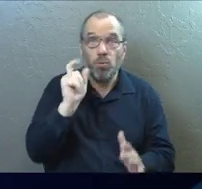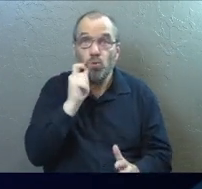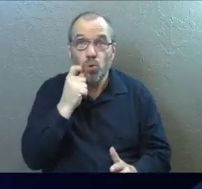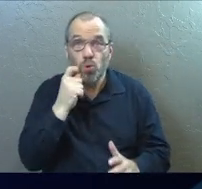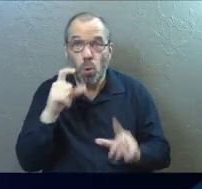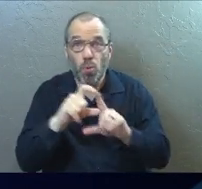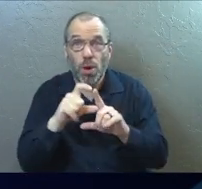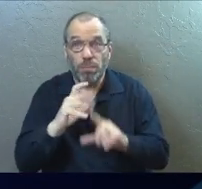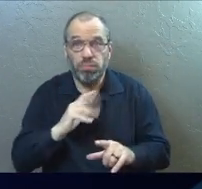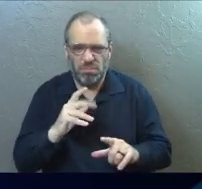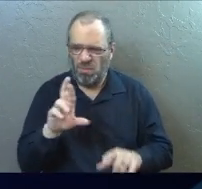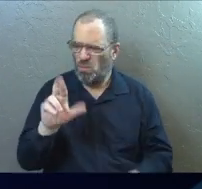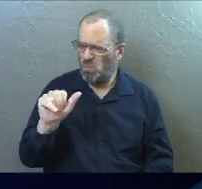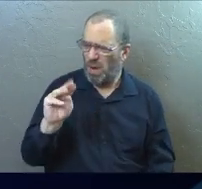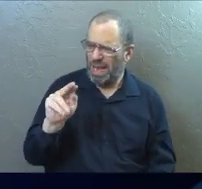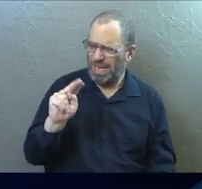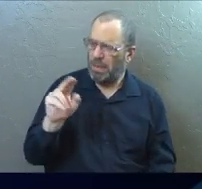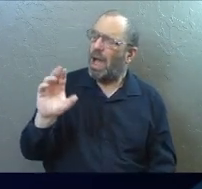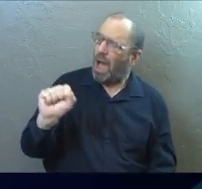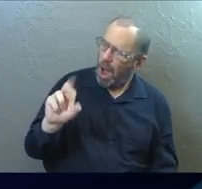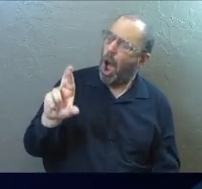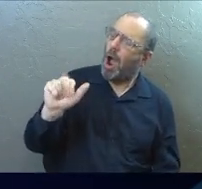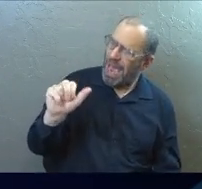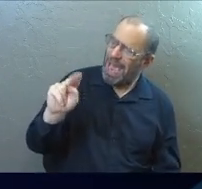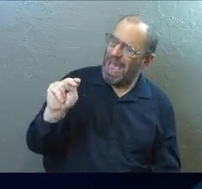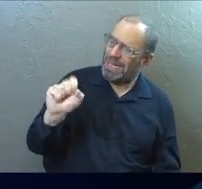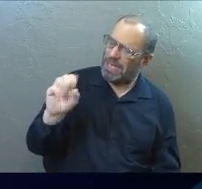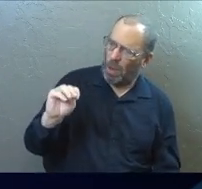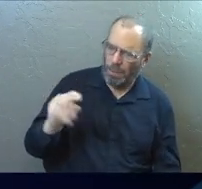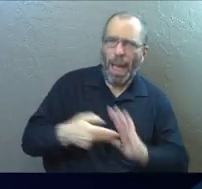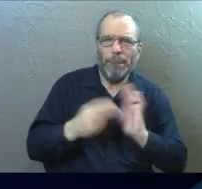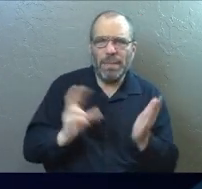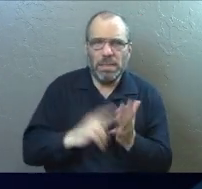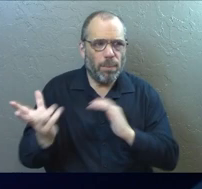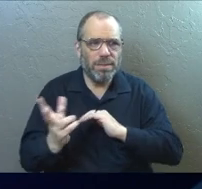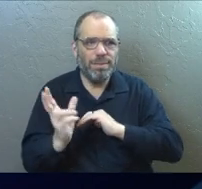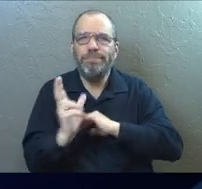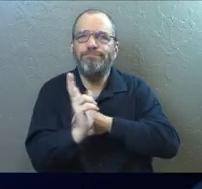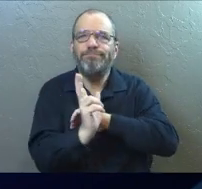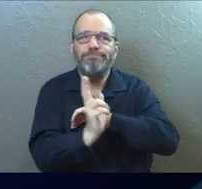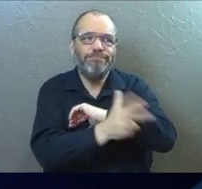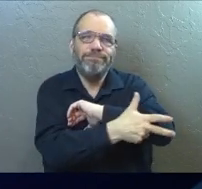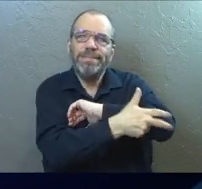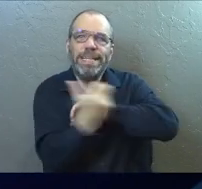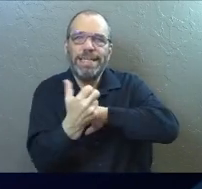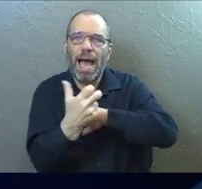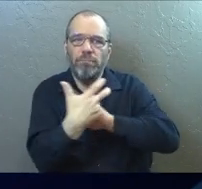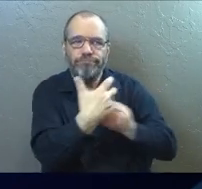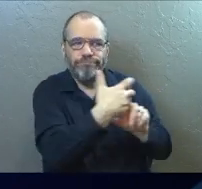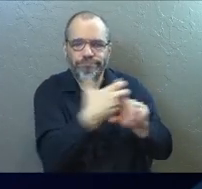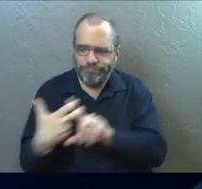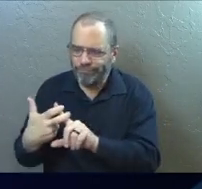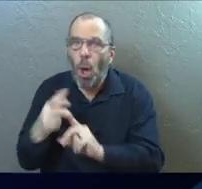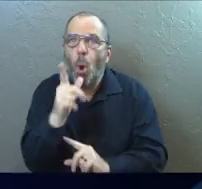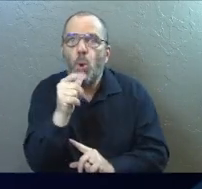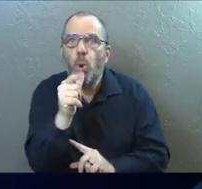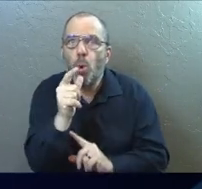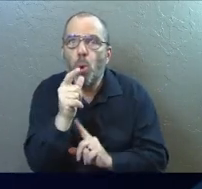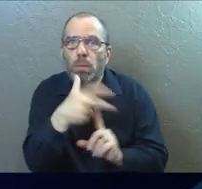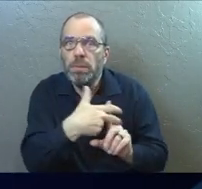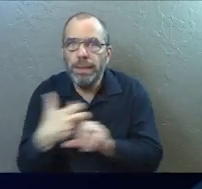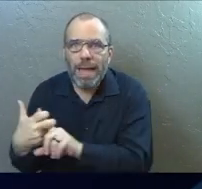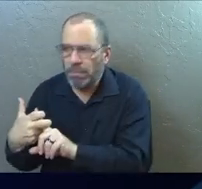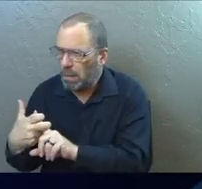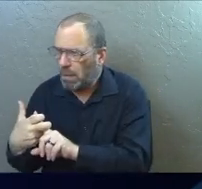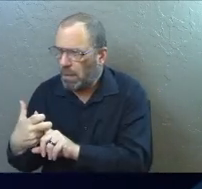word. What does ransom mean? Ransom implies somebody's been kidnapped. Yes? Who's been kidnapped?